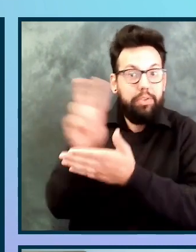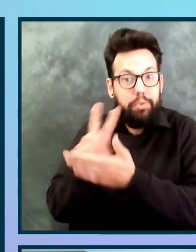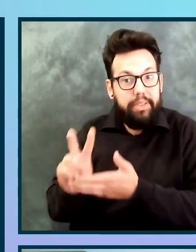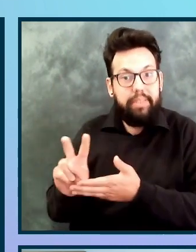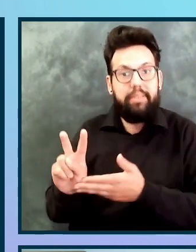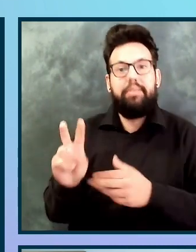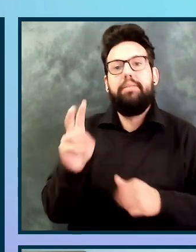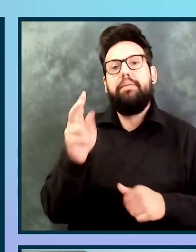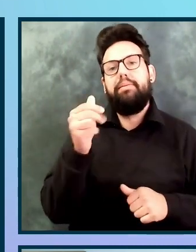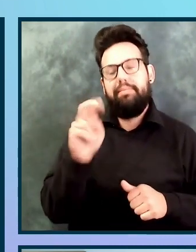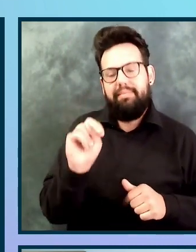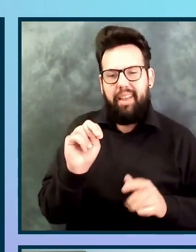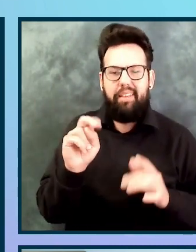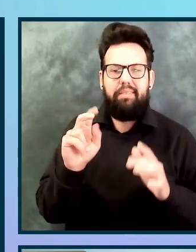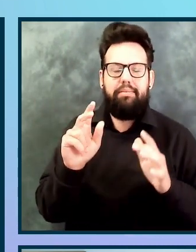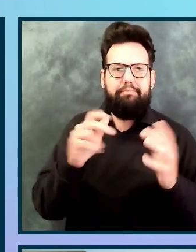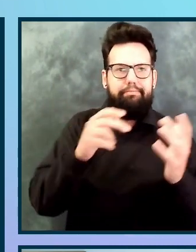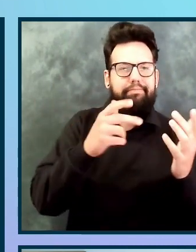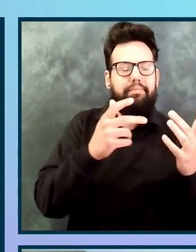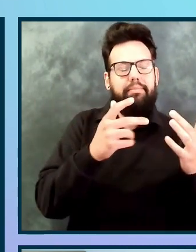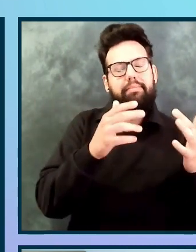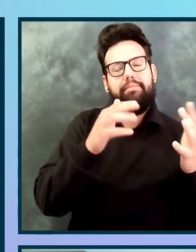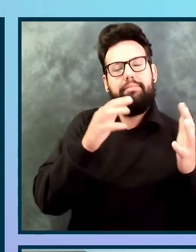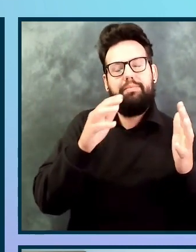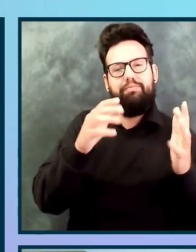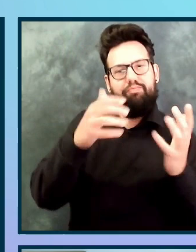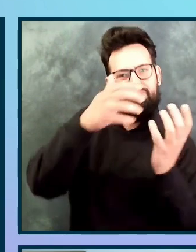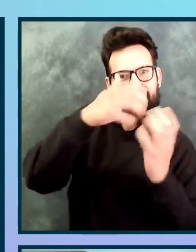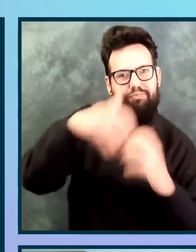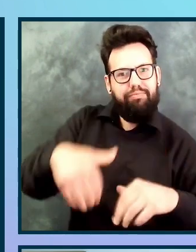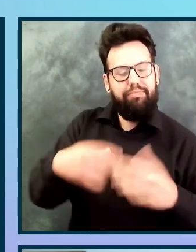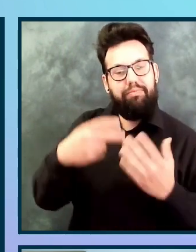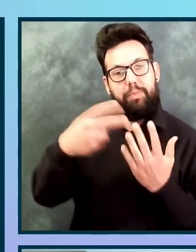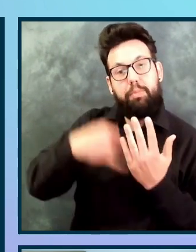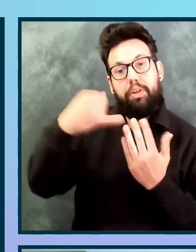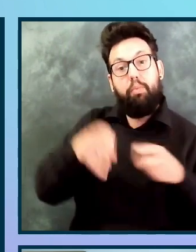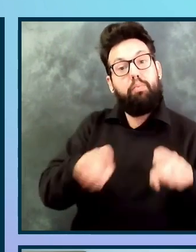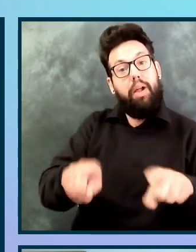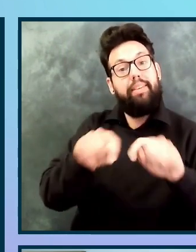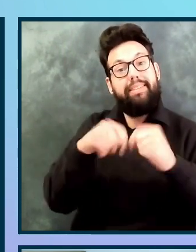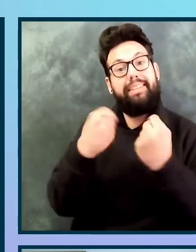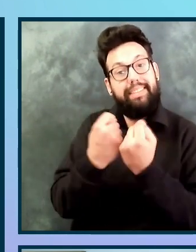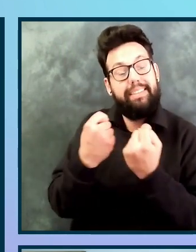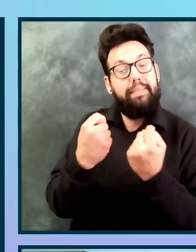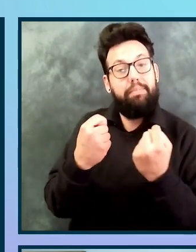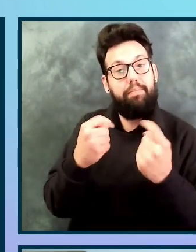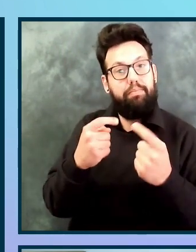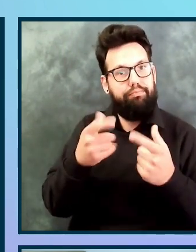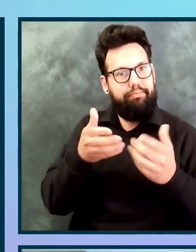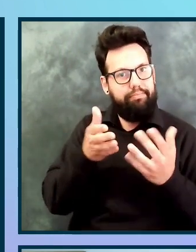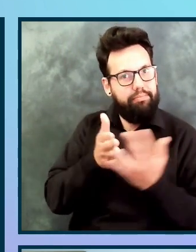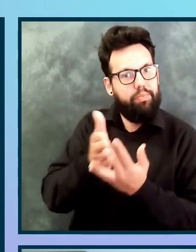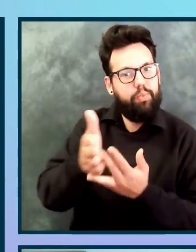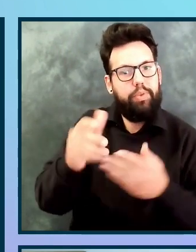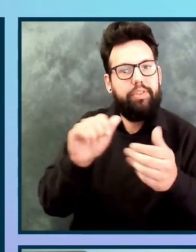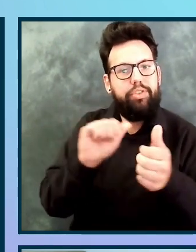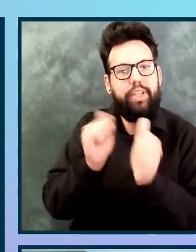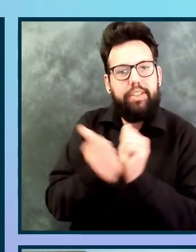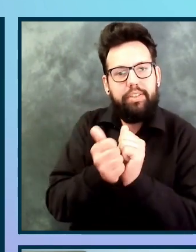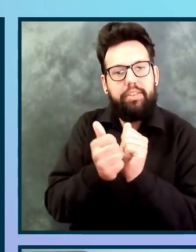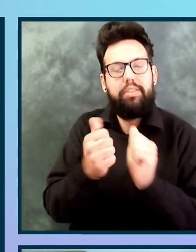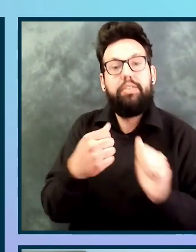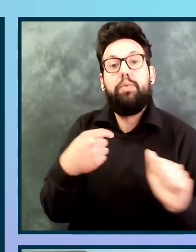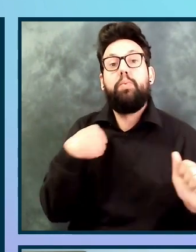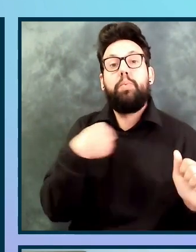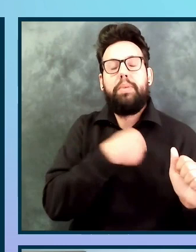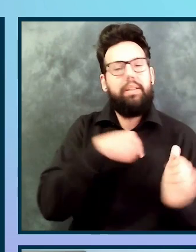Now, why the team is working on those changes? What we're going to do is we're going to check. We're going to collect data